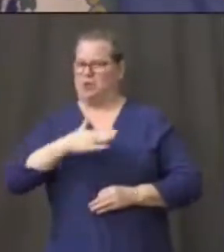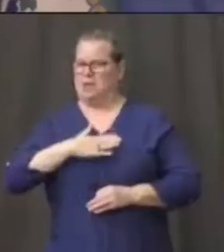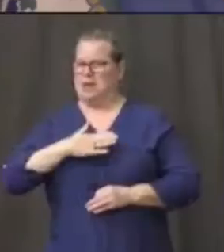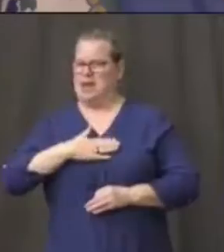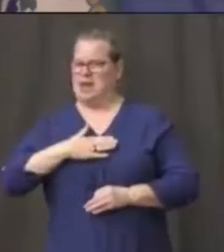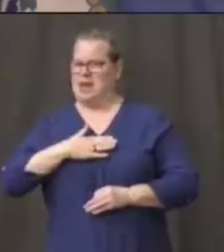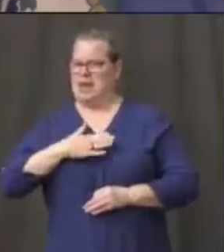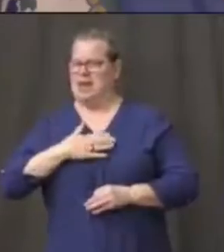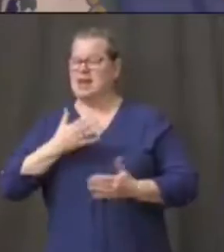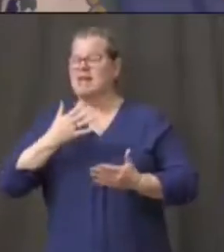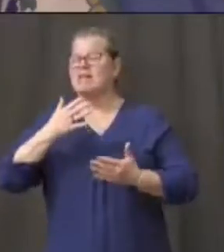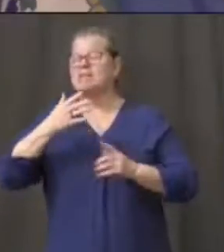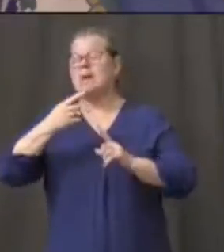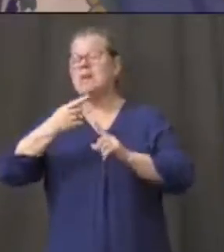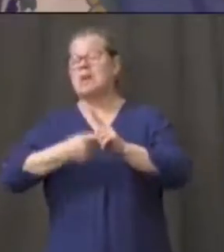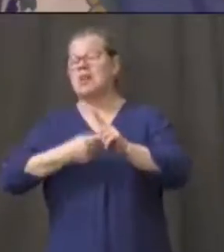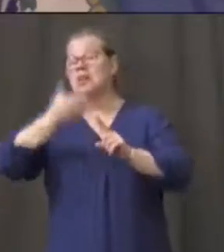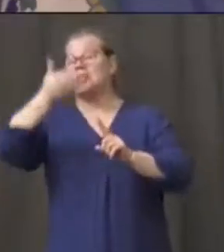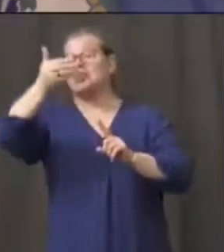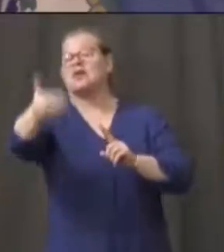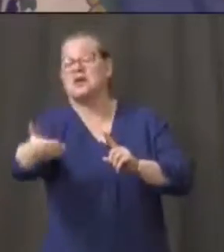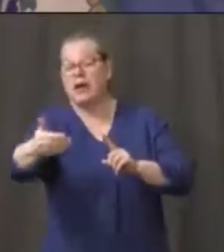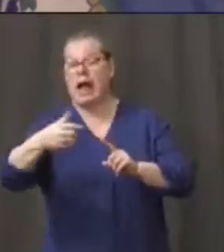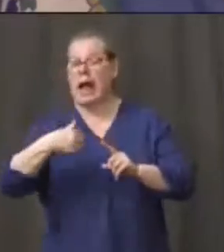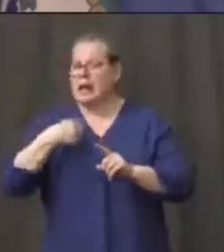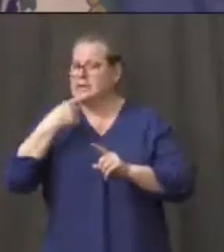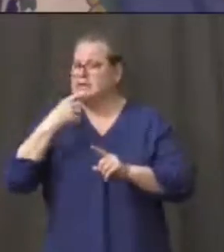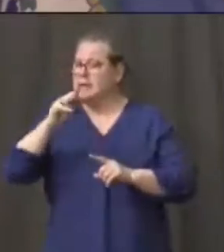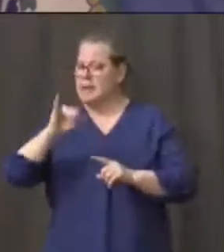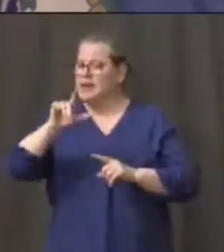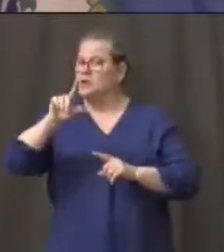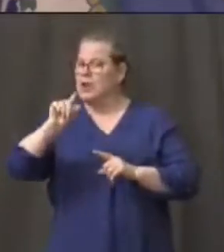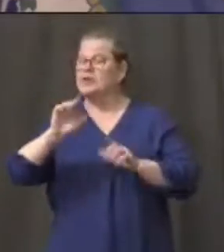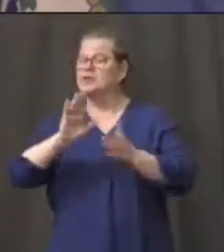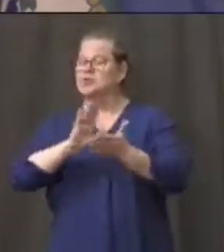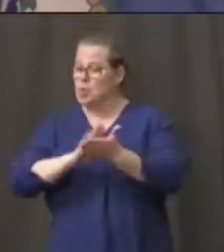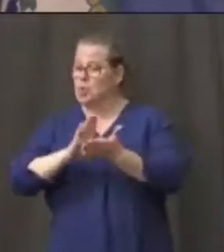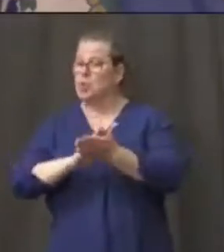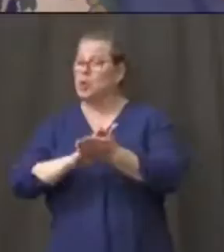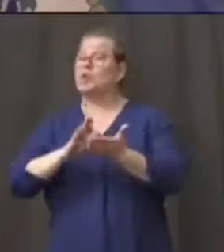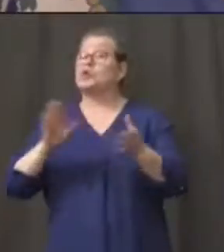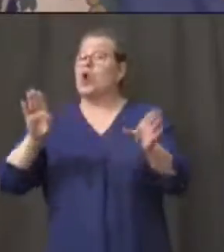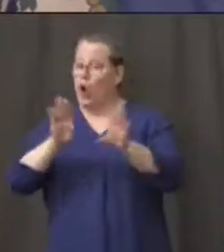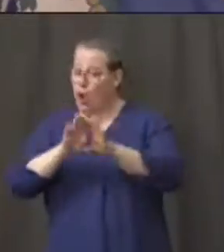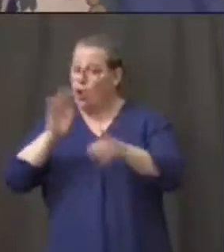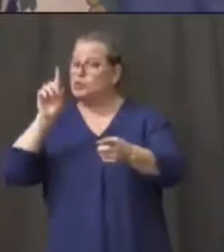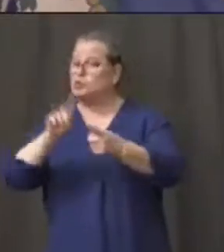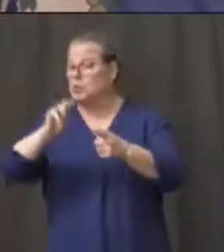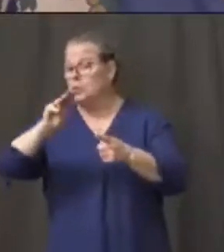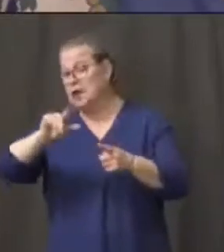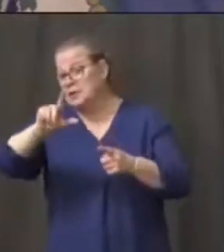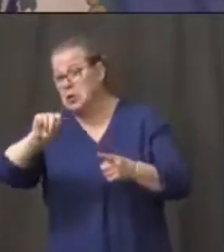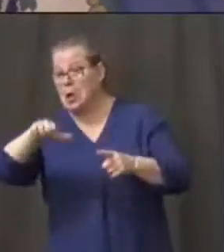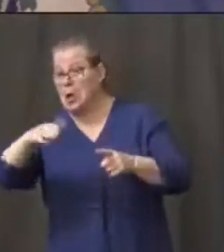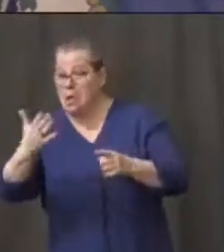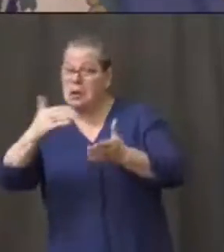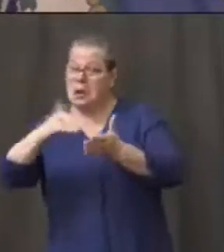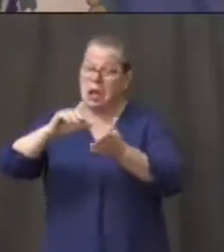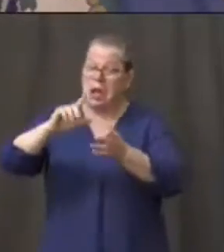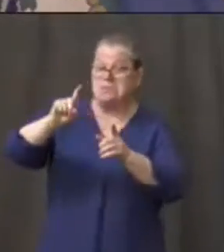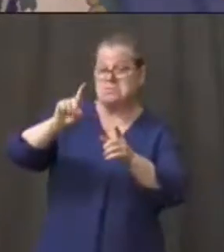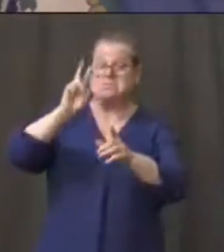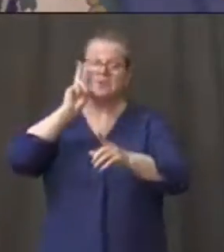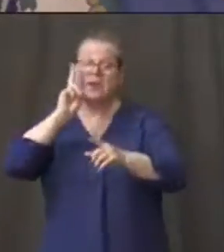schools before May 20th, but by May 20th, we're going to have a lot of our testing in place by then. We'll have a lot more of the